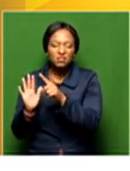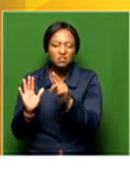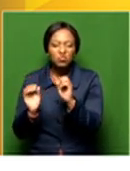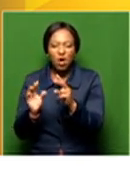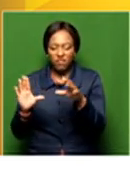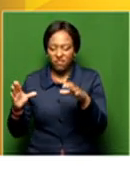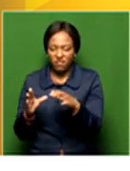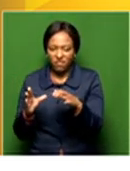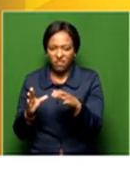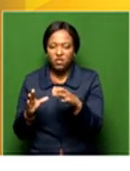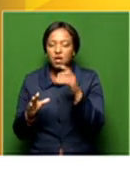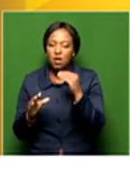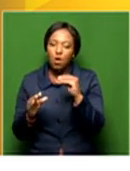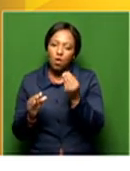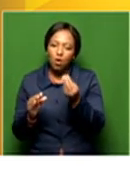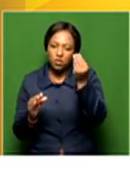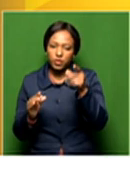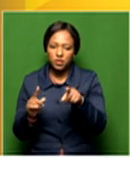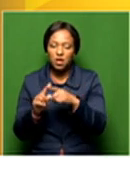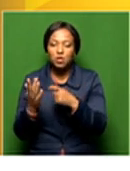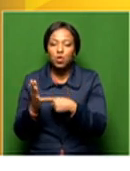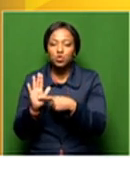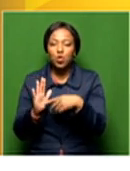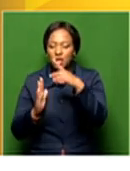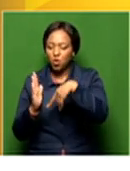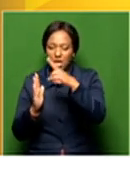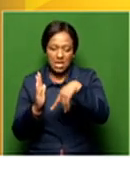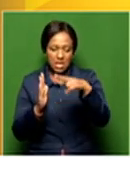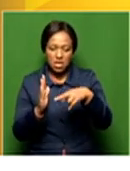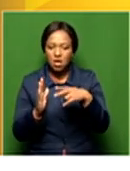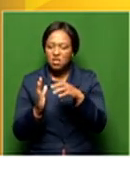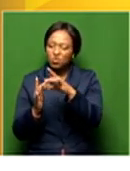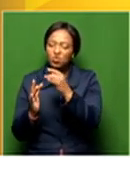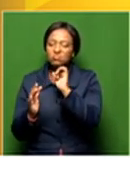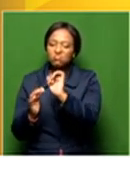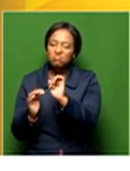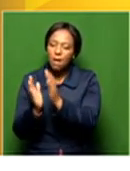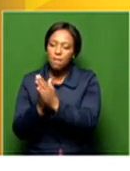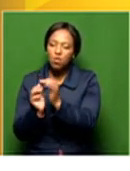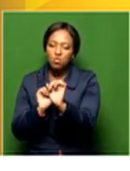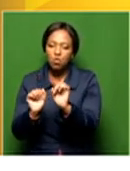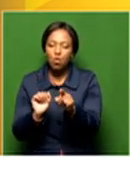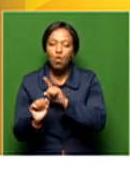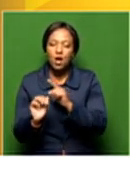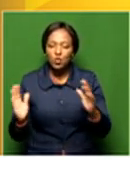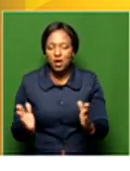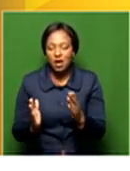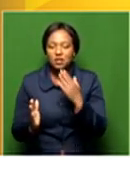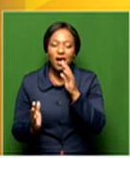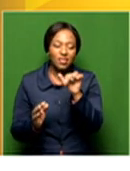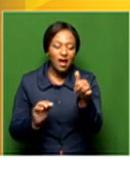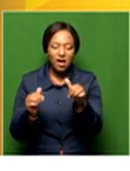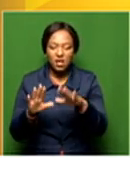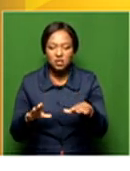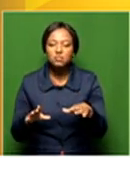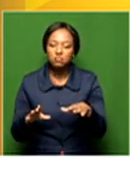And so that's what we're doing. We're showcasing them and they will be reading from their own books as a way to inspire other young kids to start reading. Because